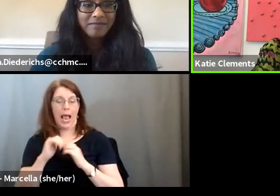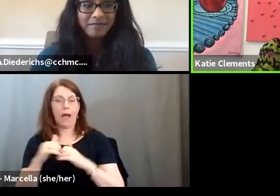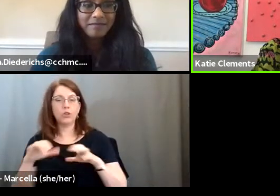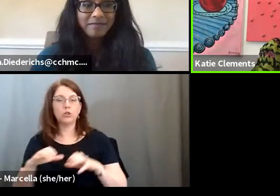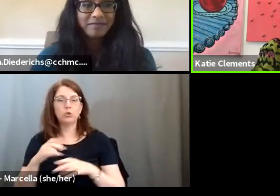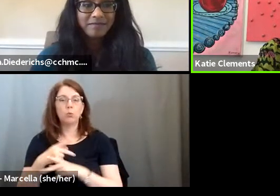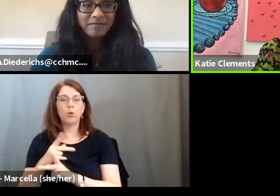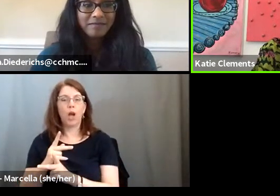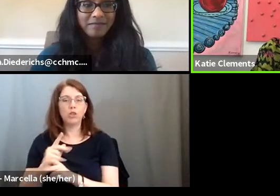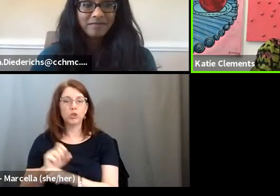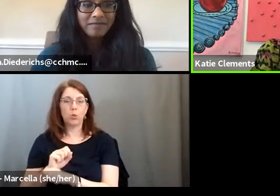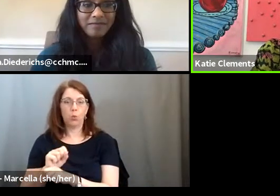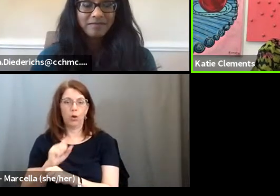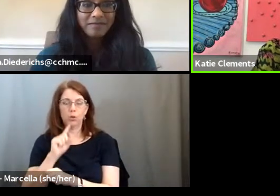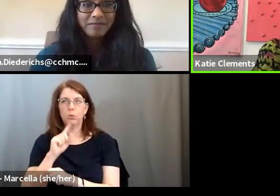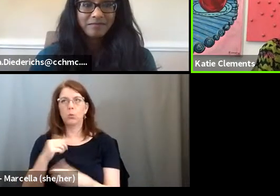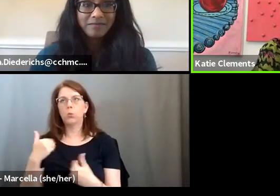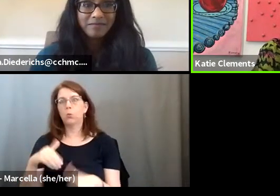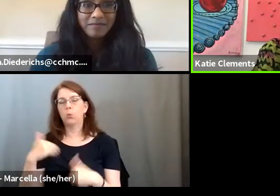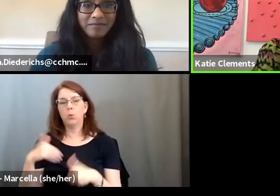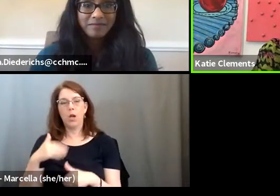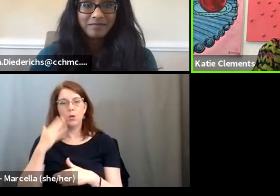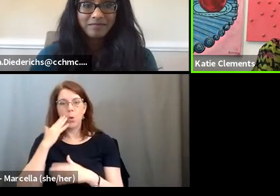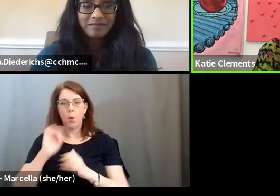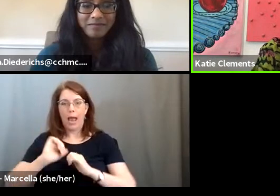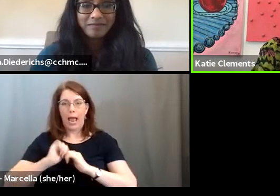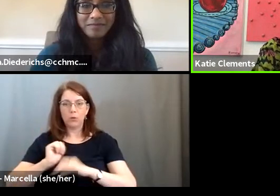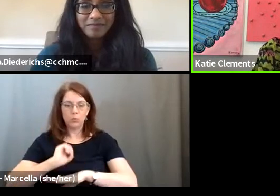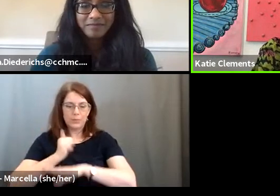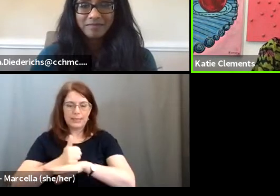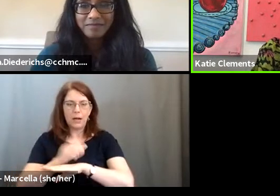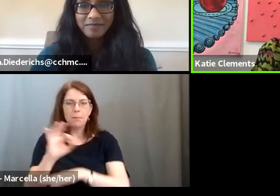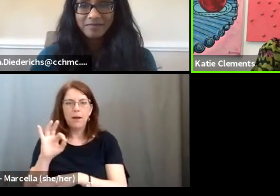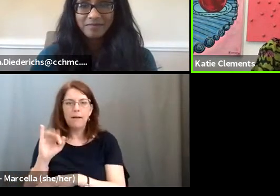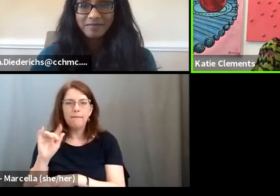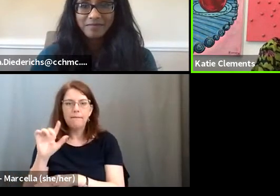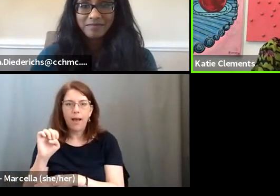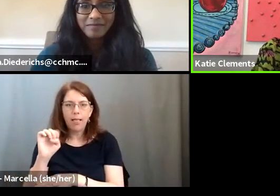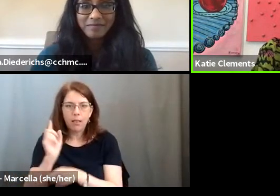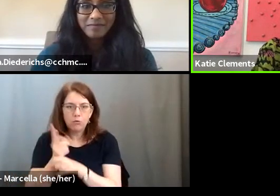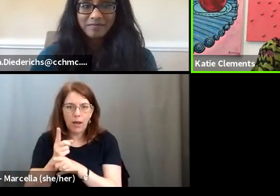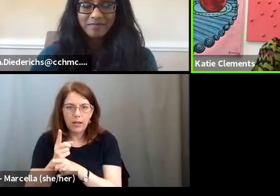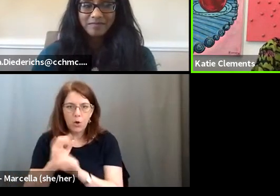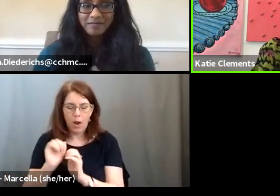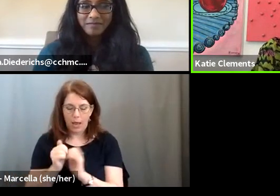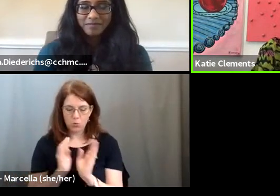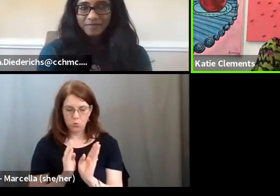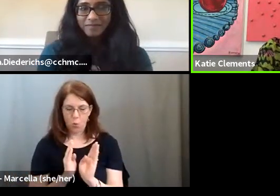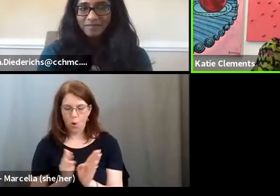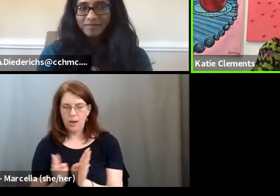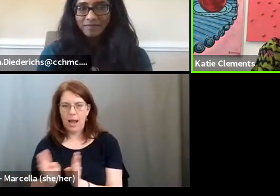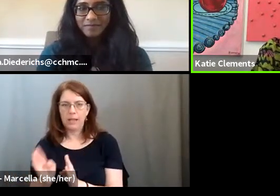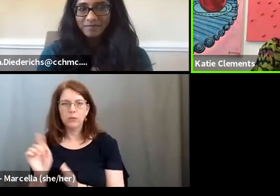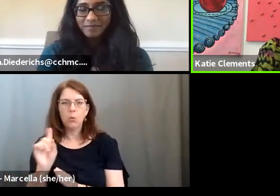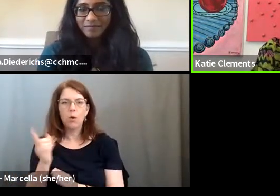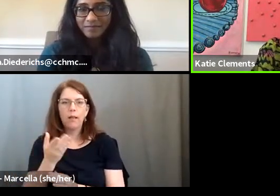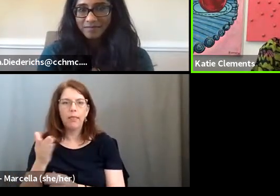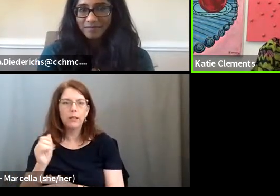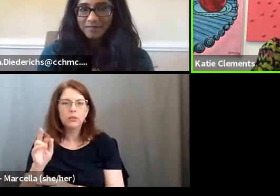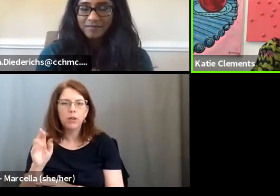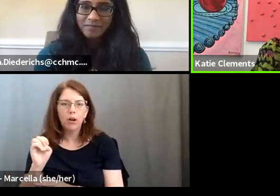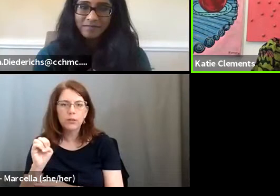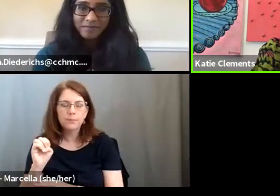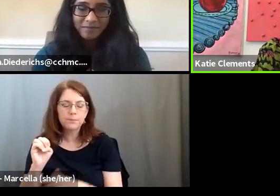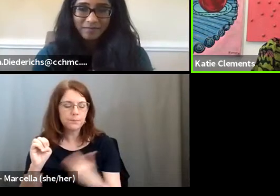invaluable because knowing how to set up a file, right. Or how to organize where things are is something that